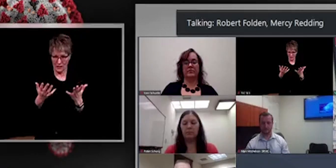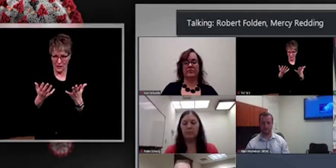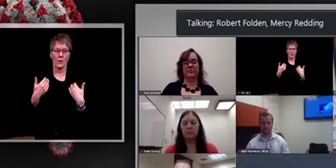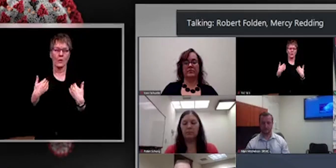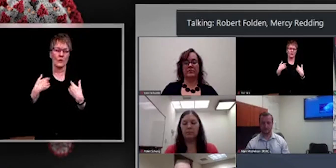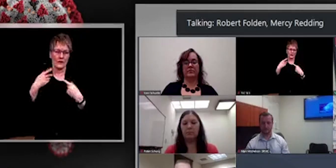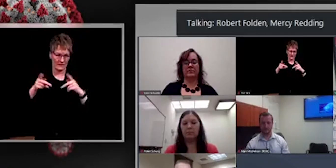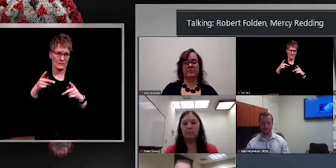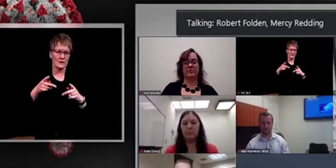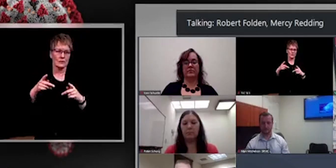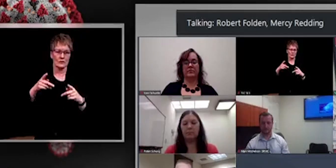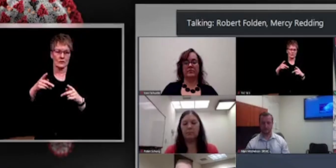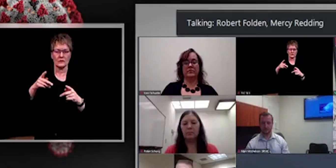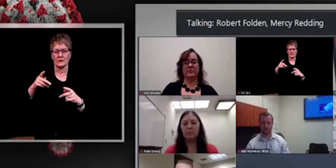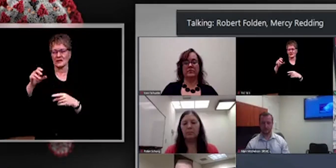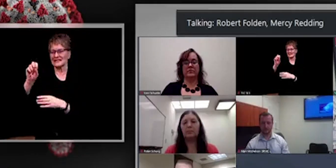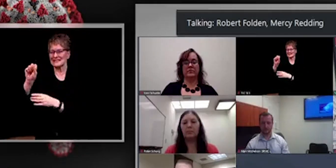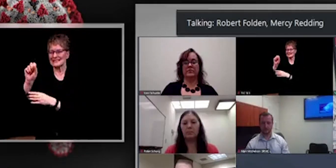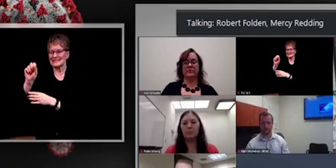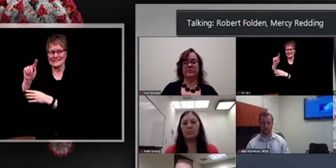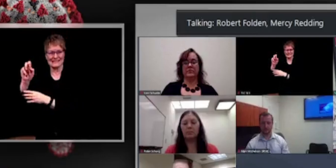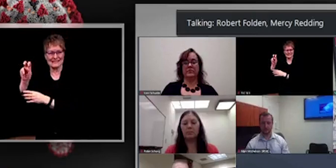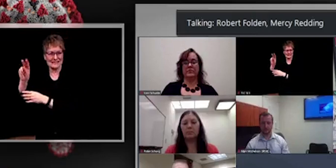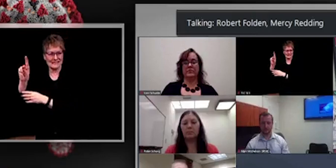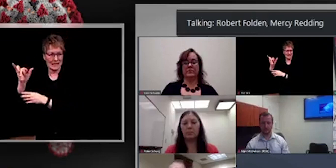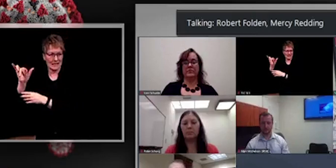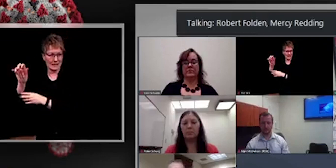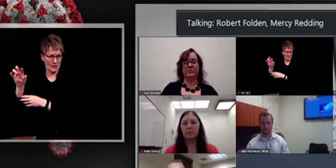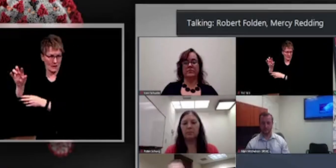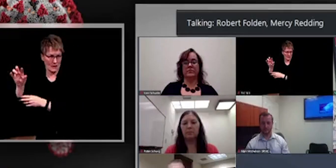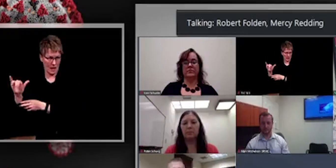standby so that we don't waste any of this vaccine.